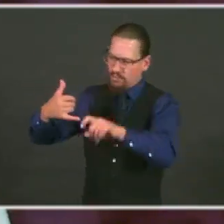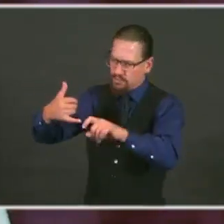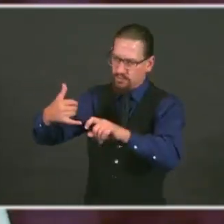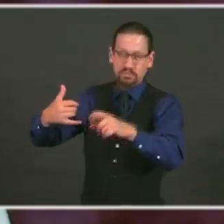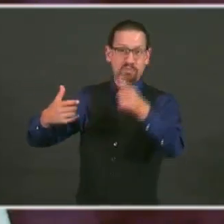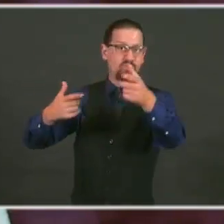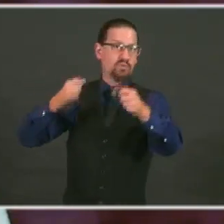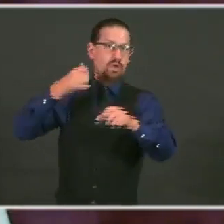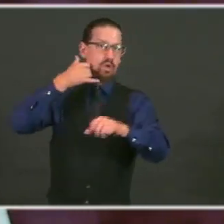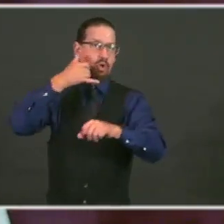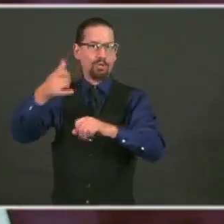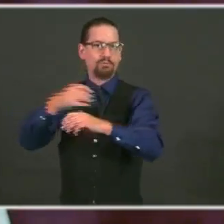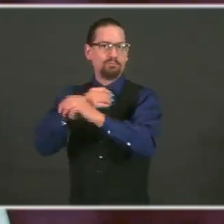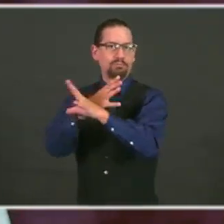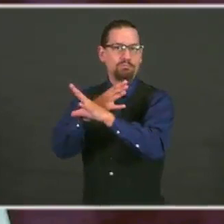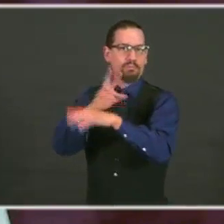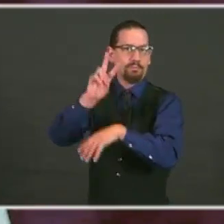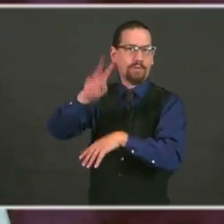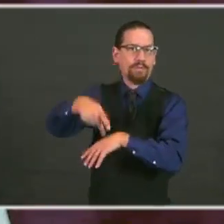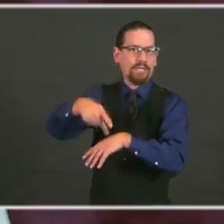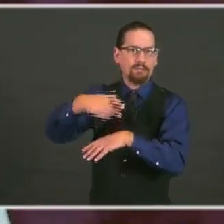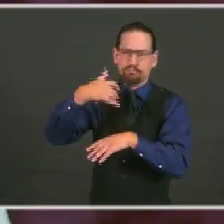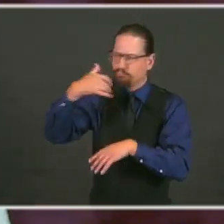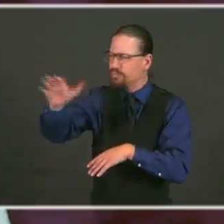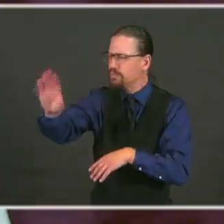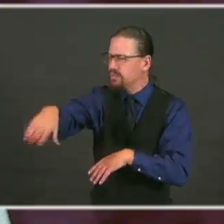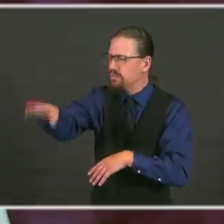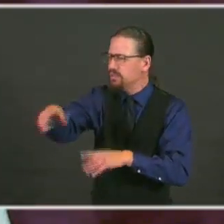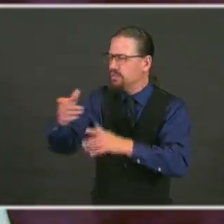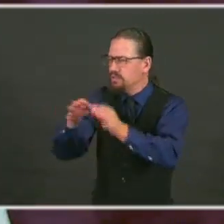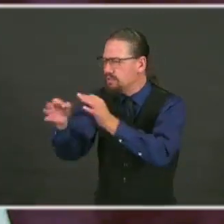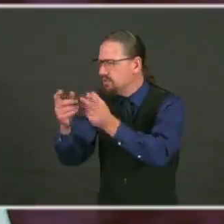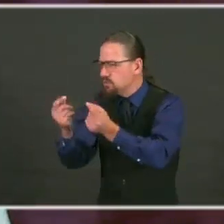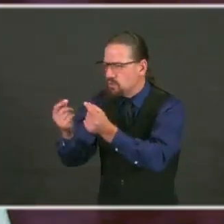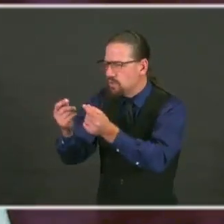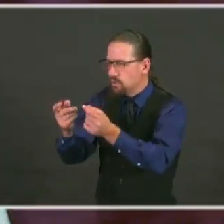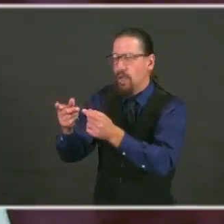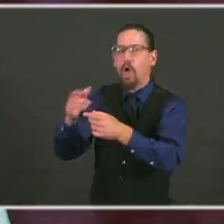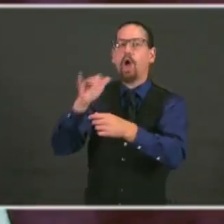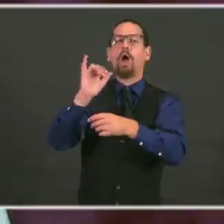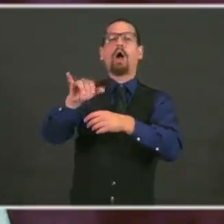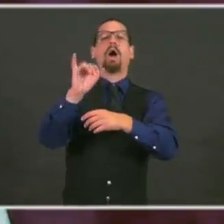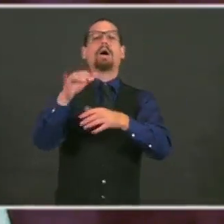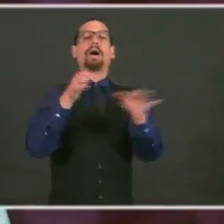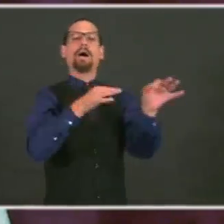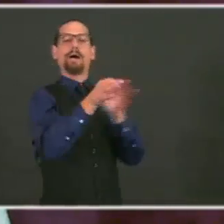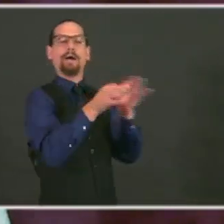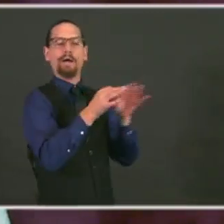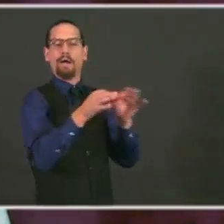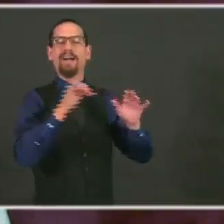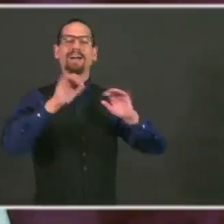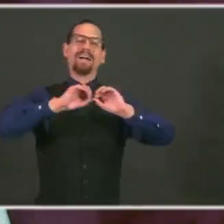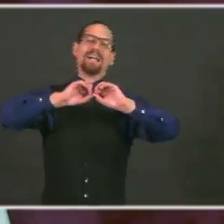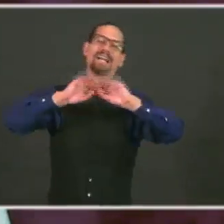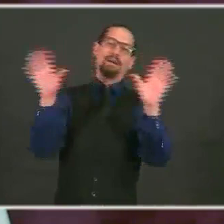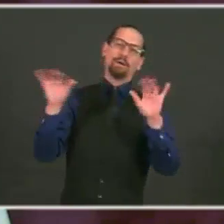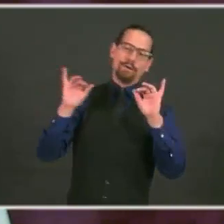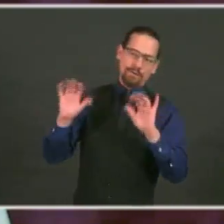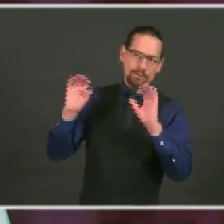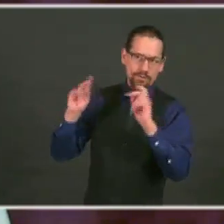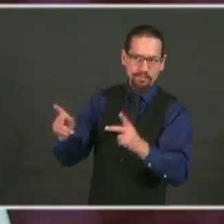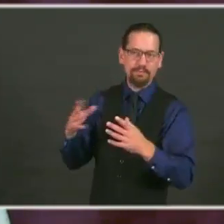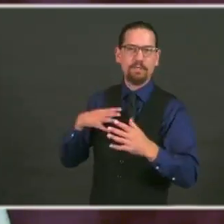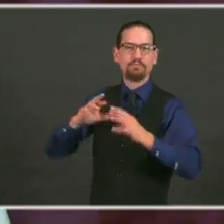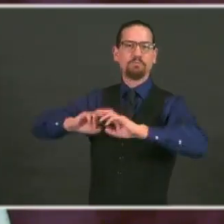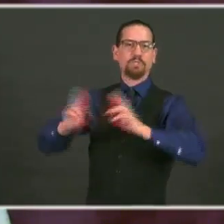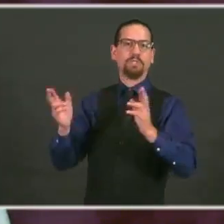take something away from this, it is – we're working hard to do the right thing by our children and families to get